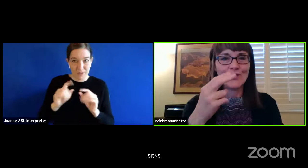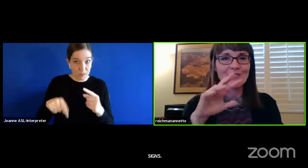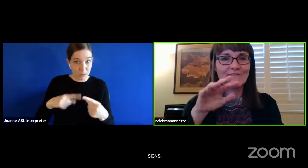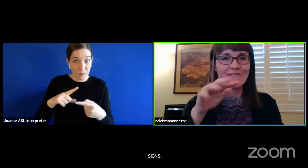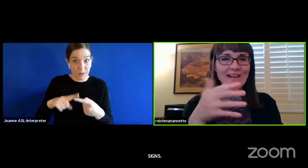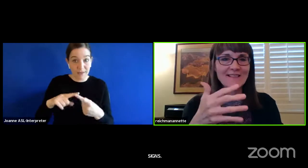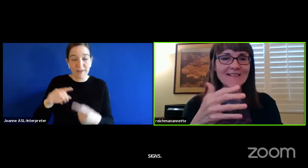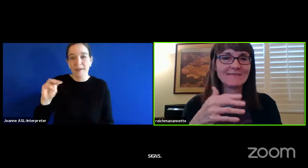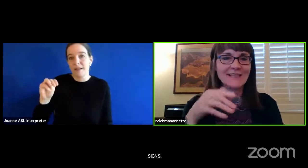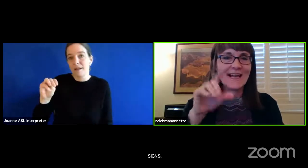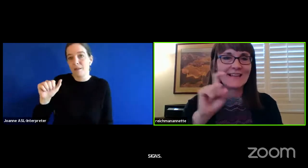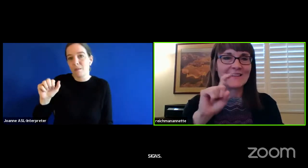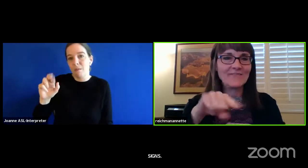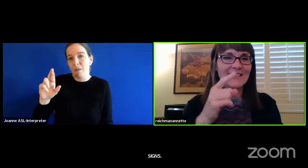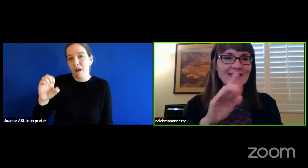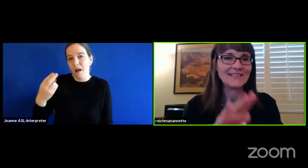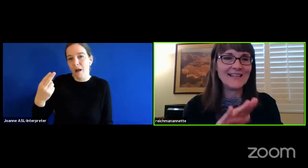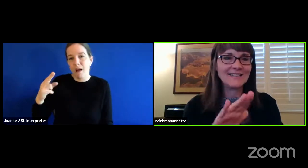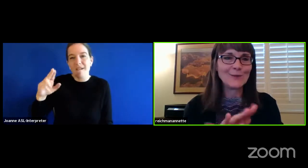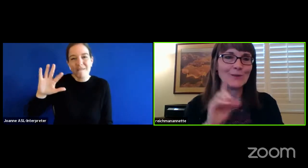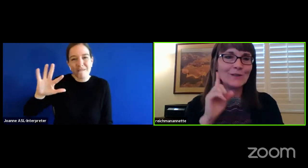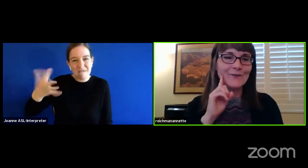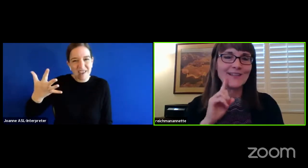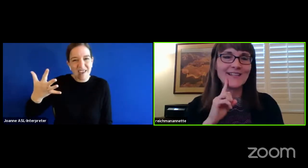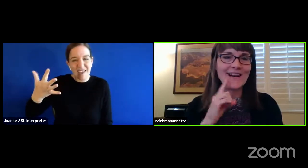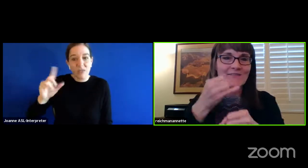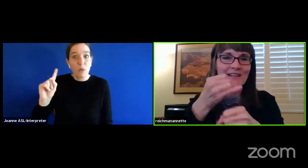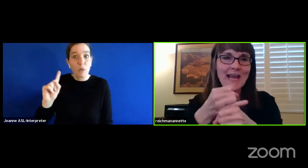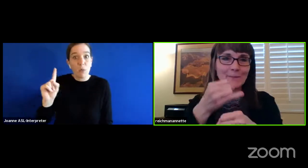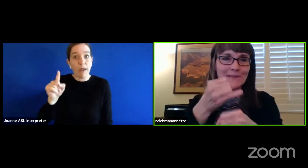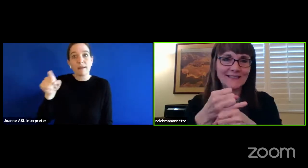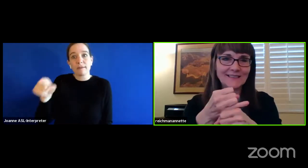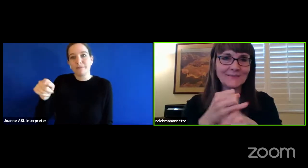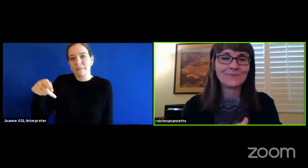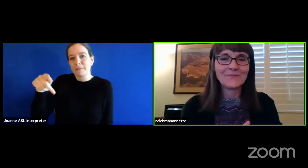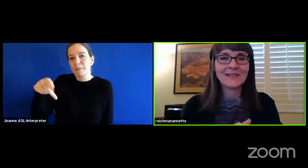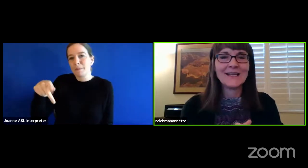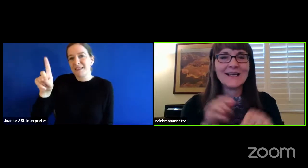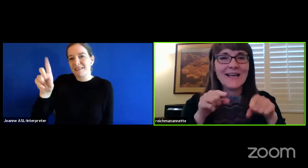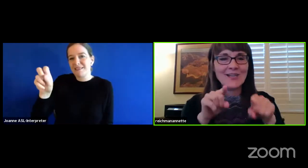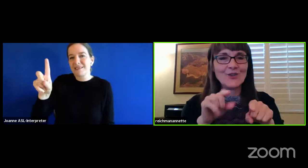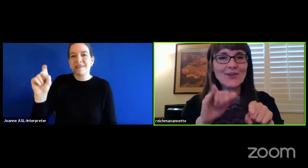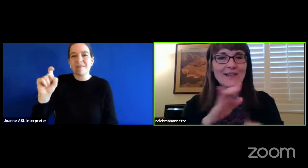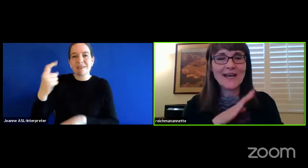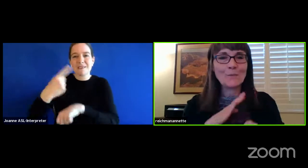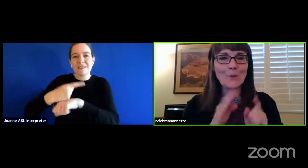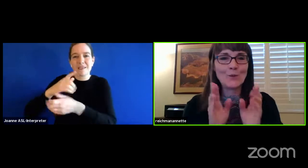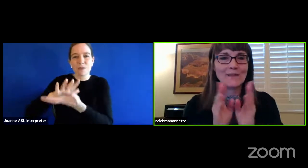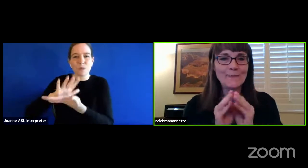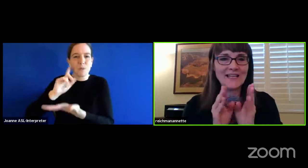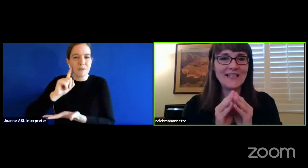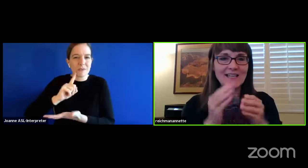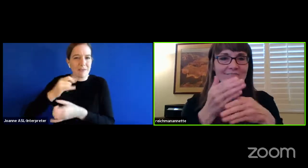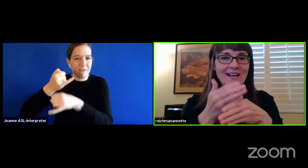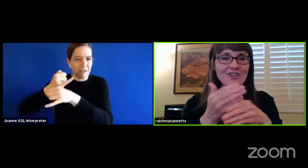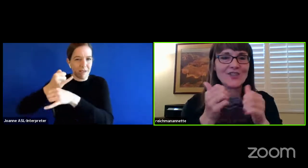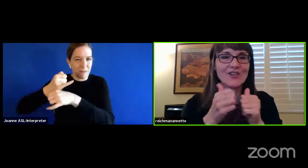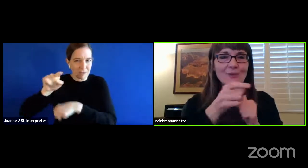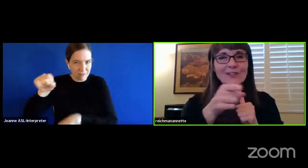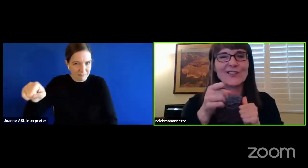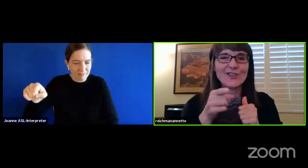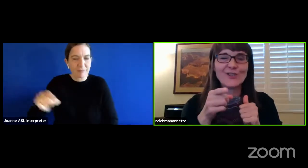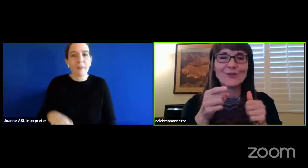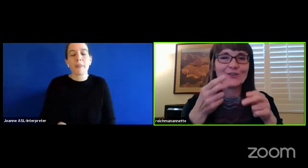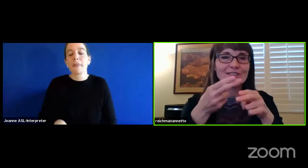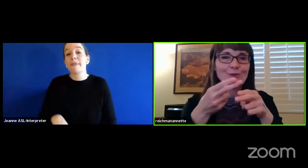March 5th at the Phoenix Day School for the Deaf Campus. And during that board meeting, I